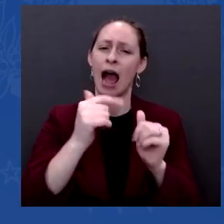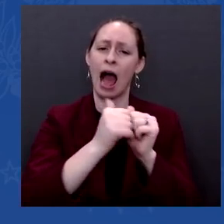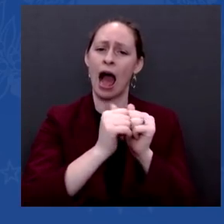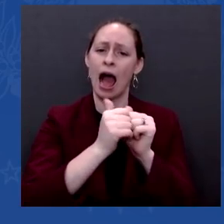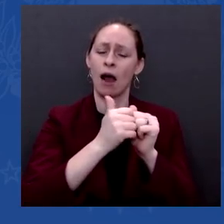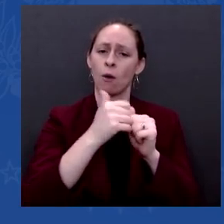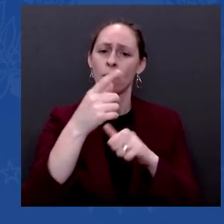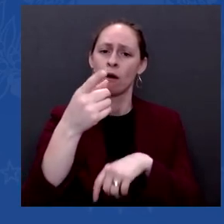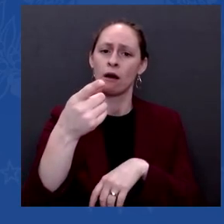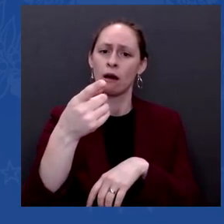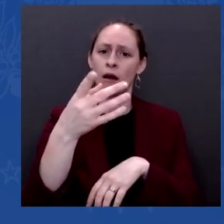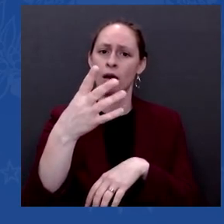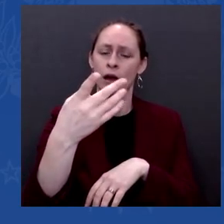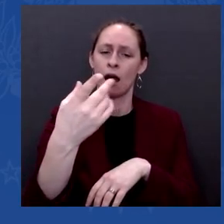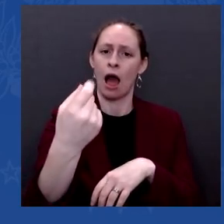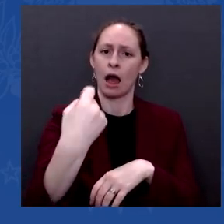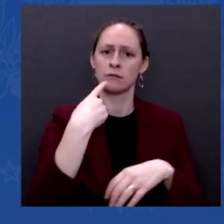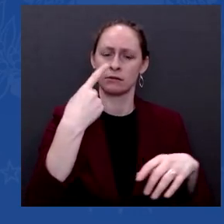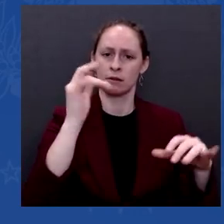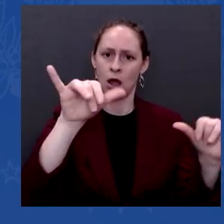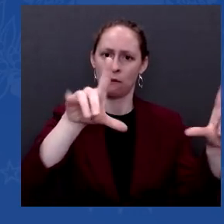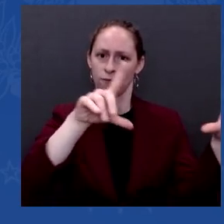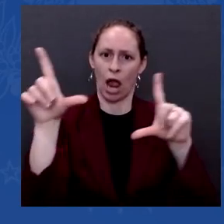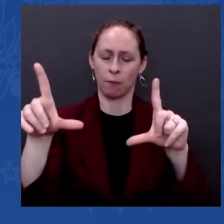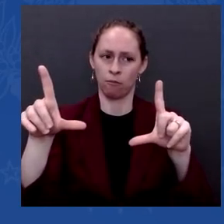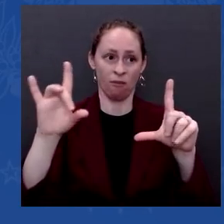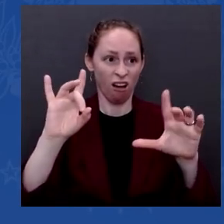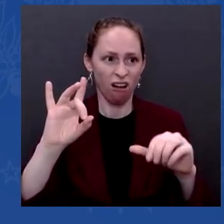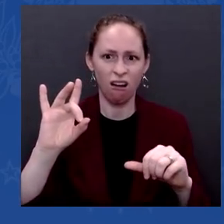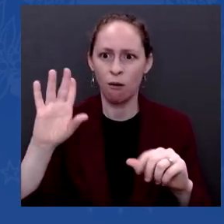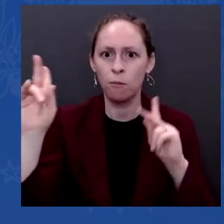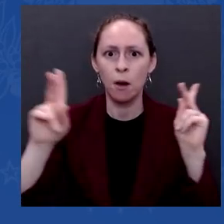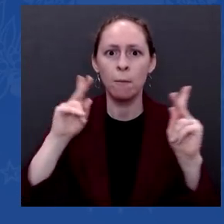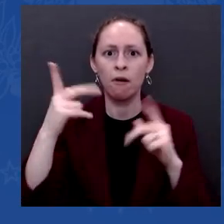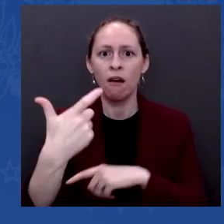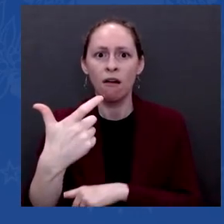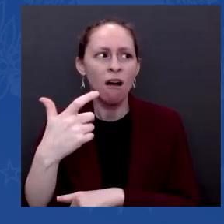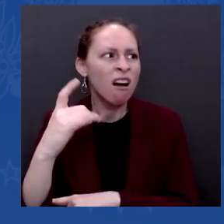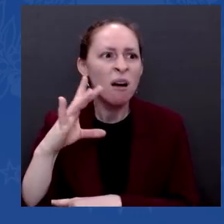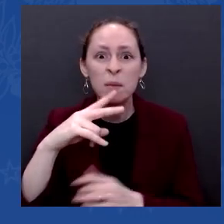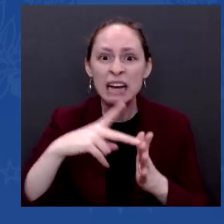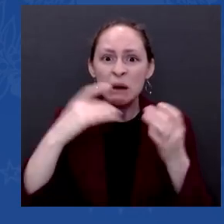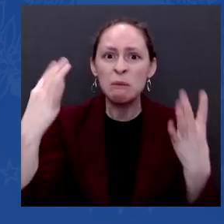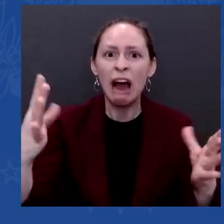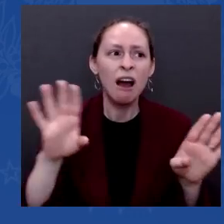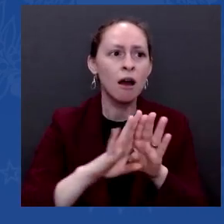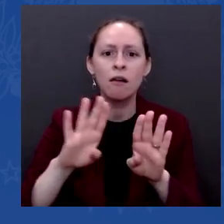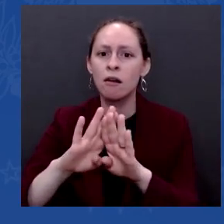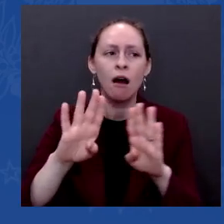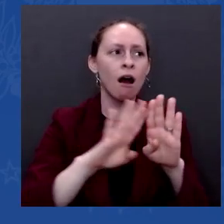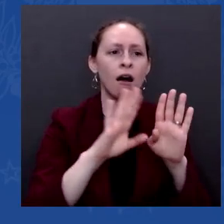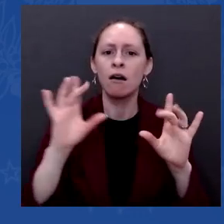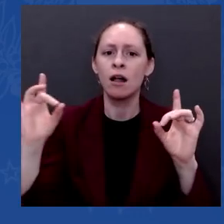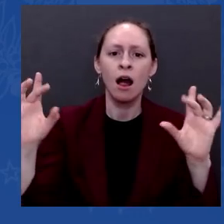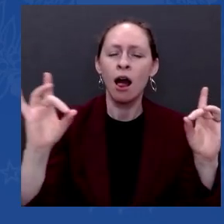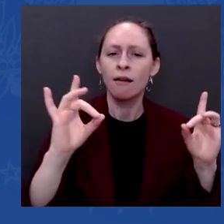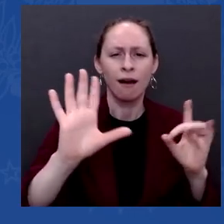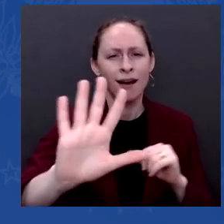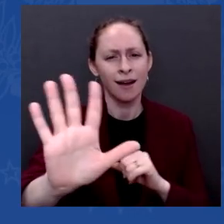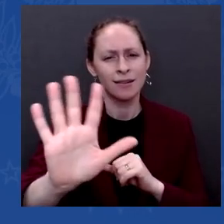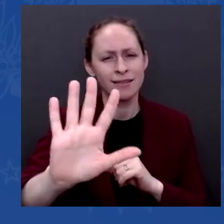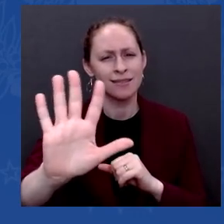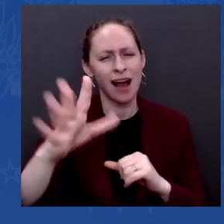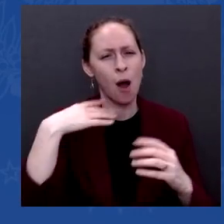must be closing. What are we going to do? 95% are still open. Number one. Number two,